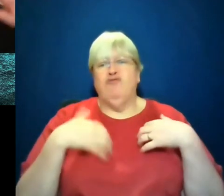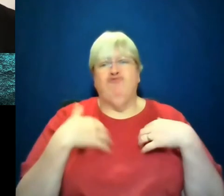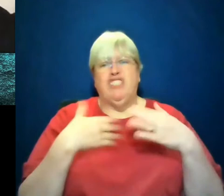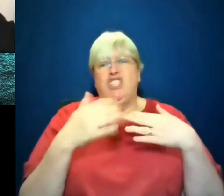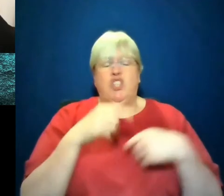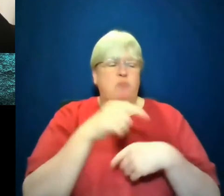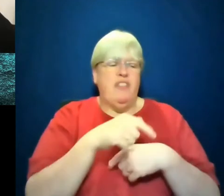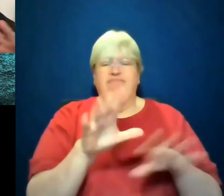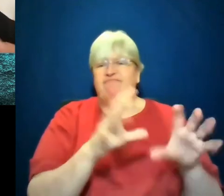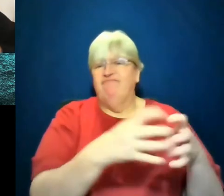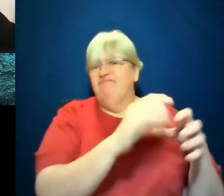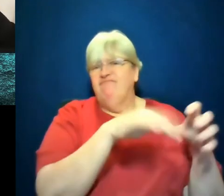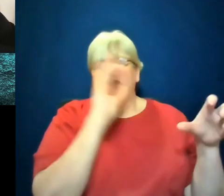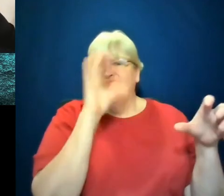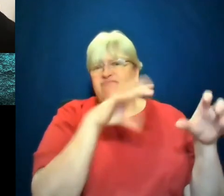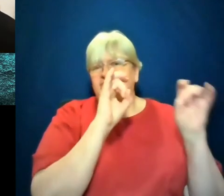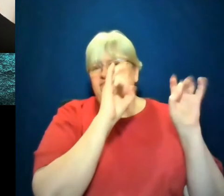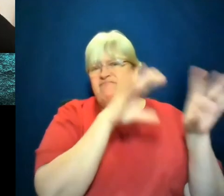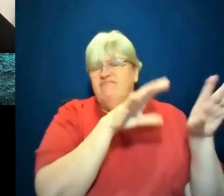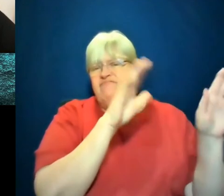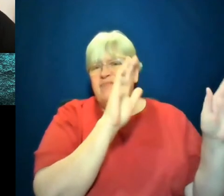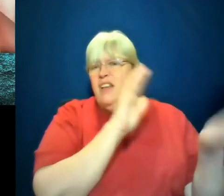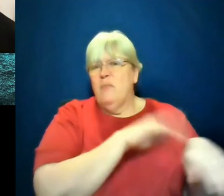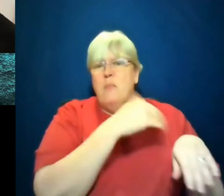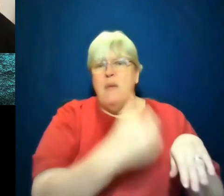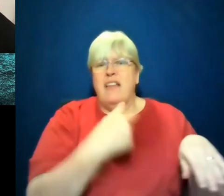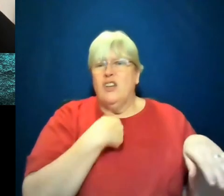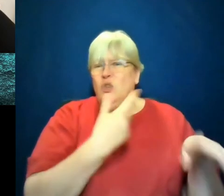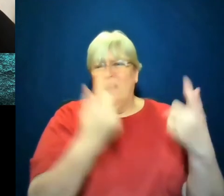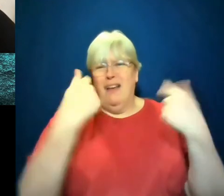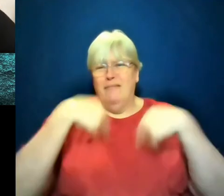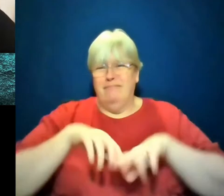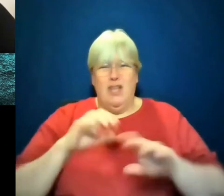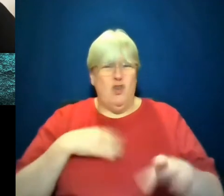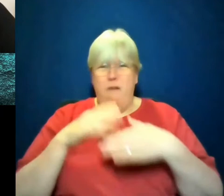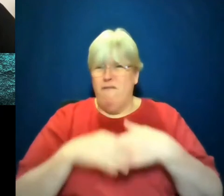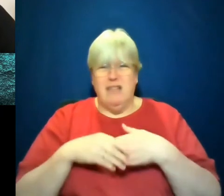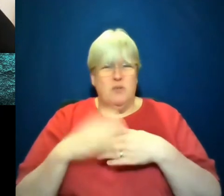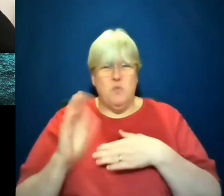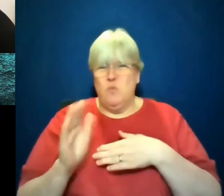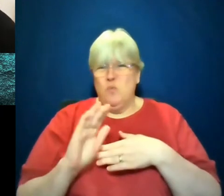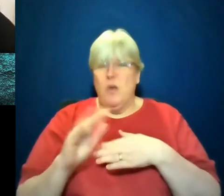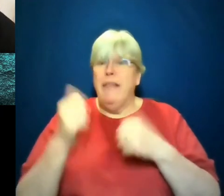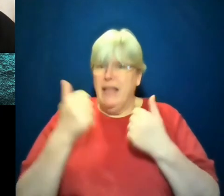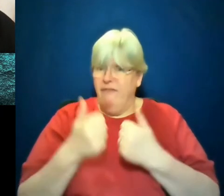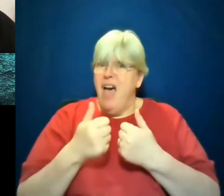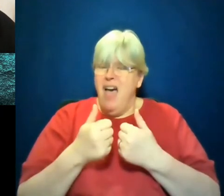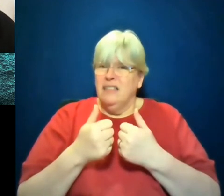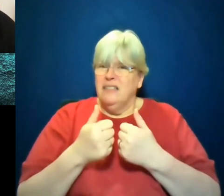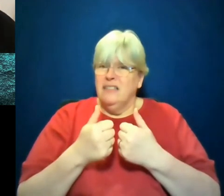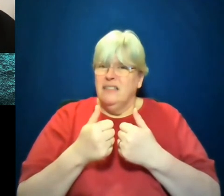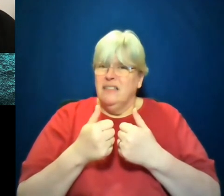need to, you don't need to get a barbecue together. You don't sit at my lunch table. We're not friends. And that's okay. I can't,